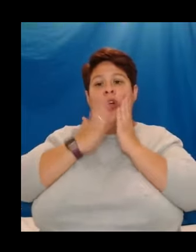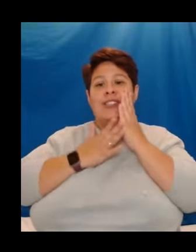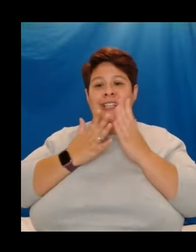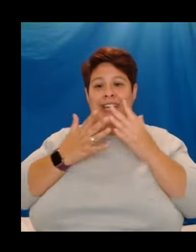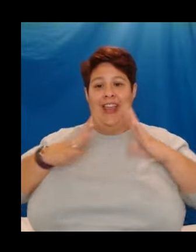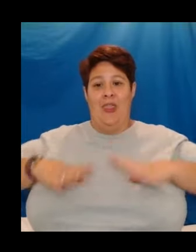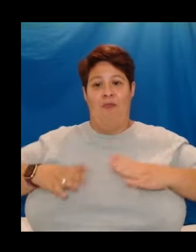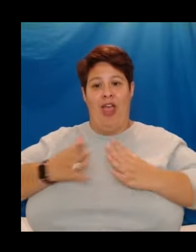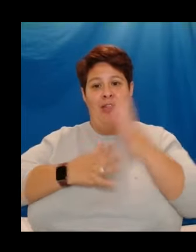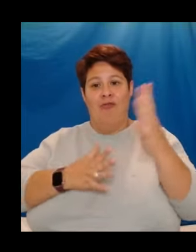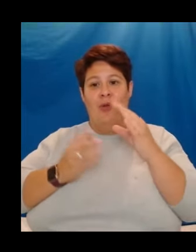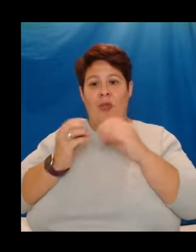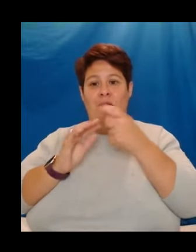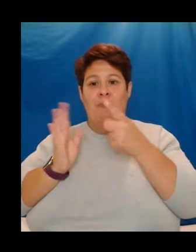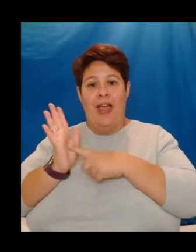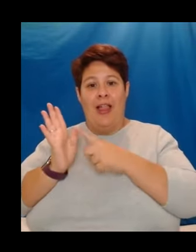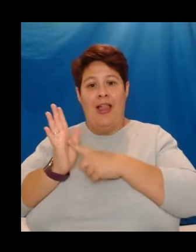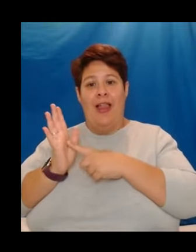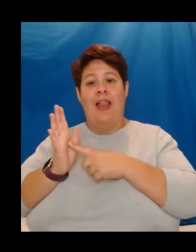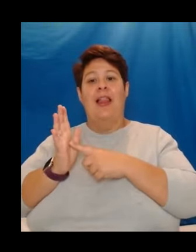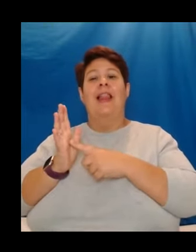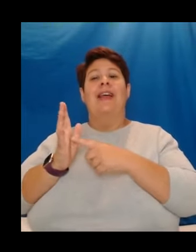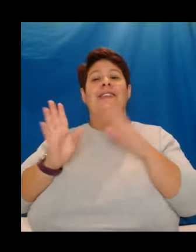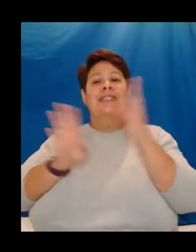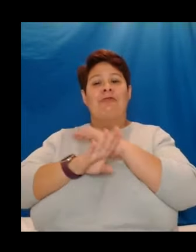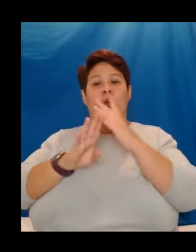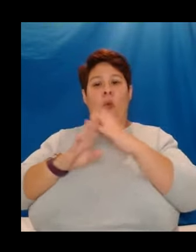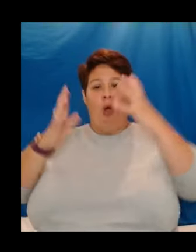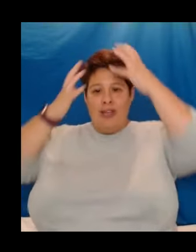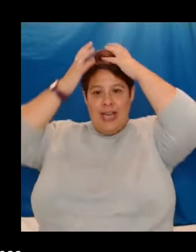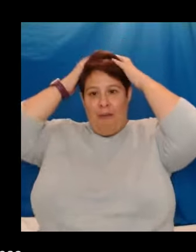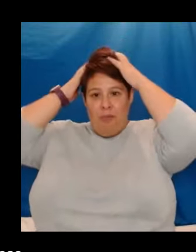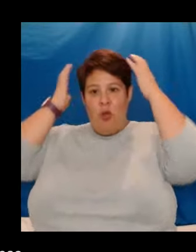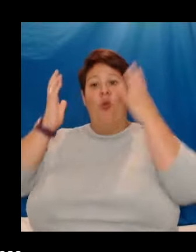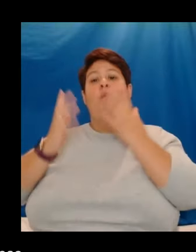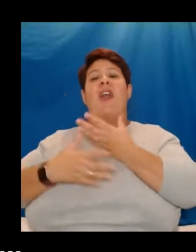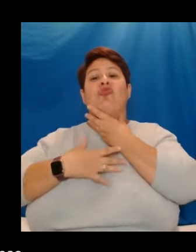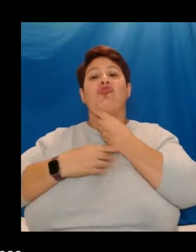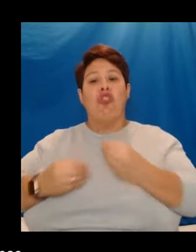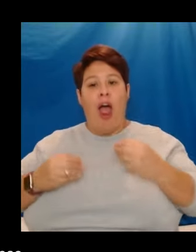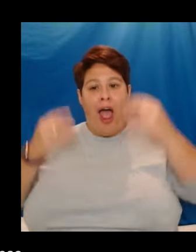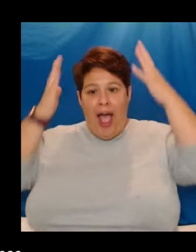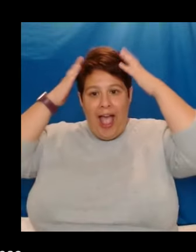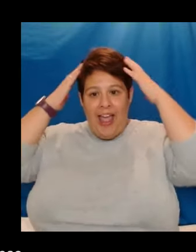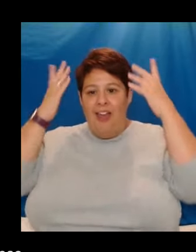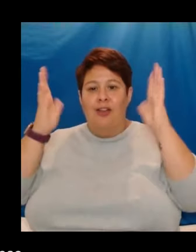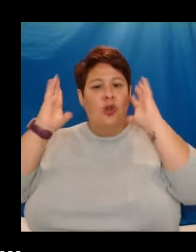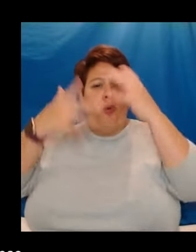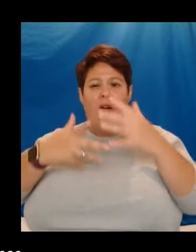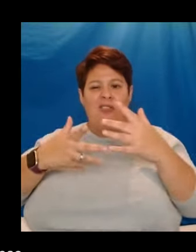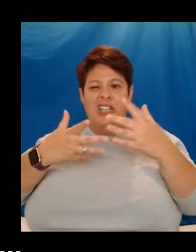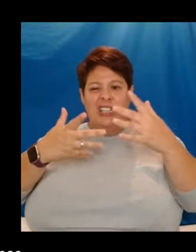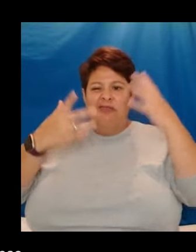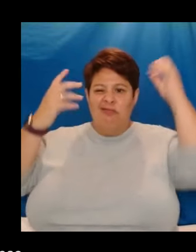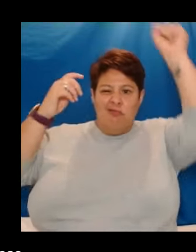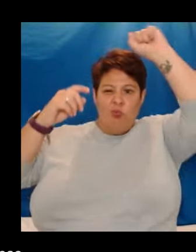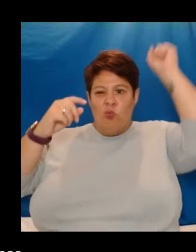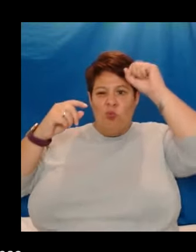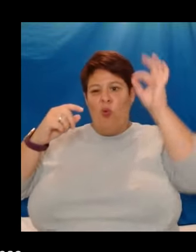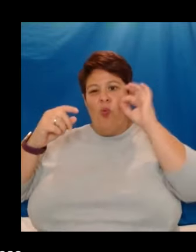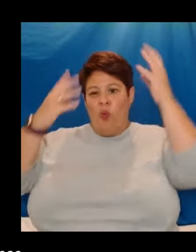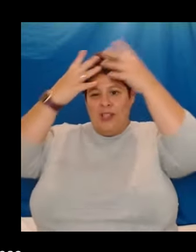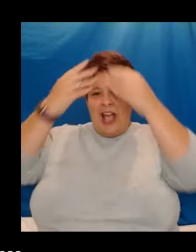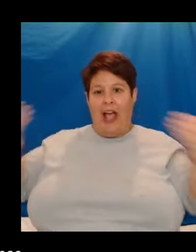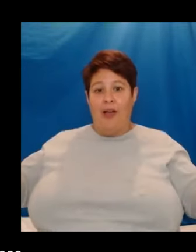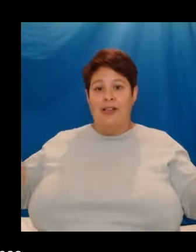secret is to put shampoo on your hair whilst it's still dry and not worry too much about washing out afterwards. I had quite severe